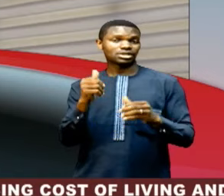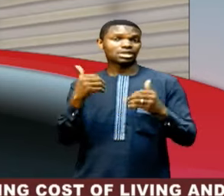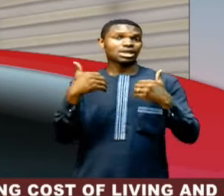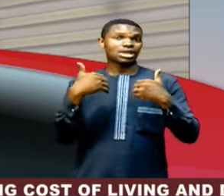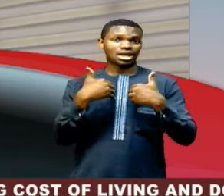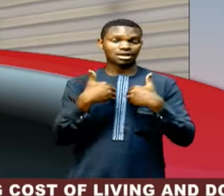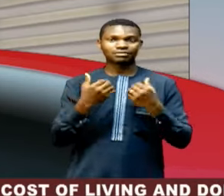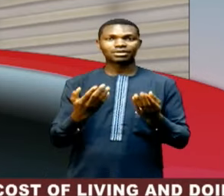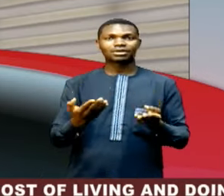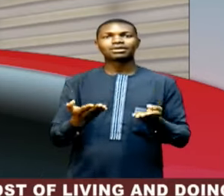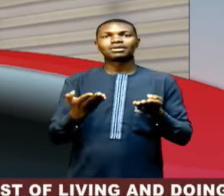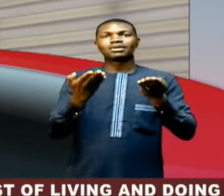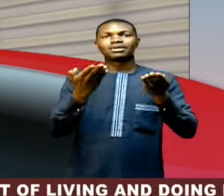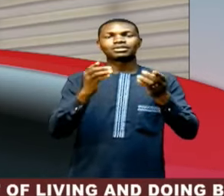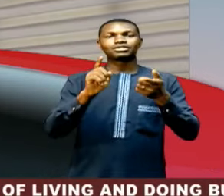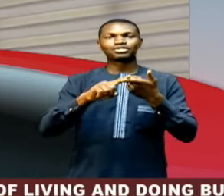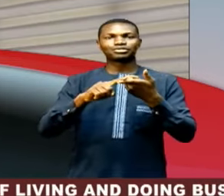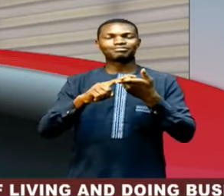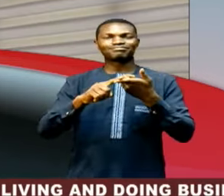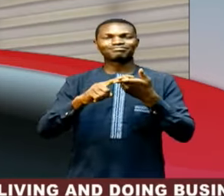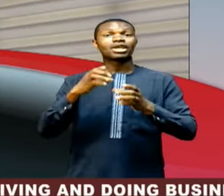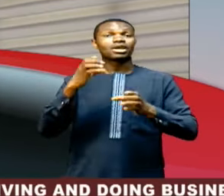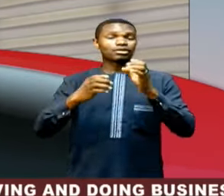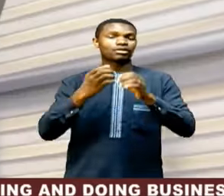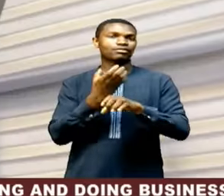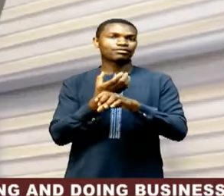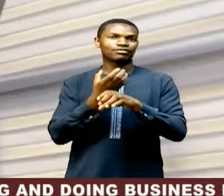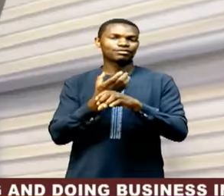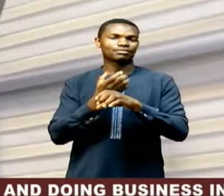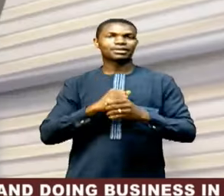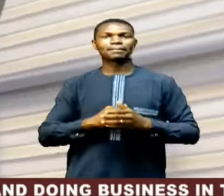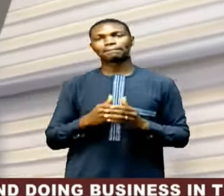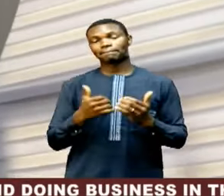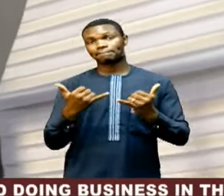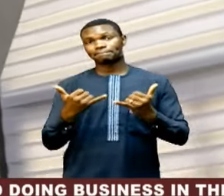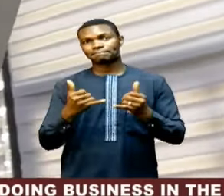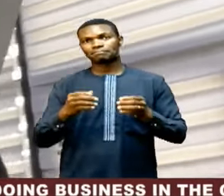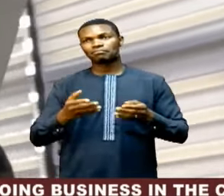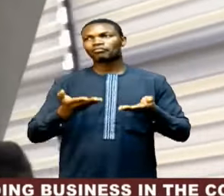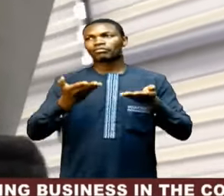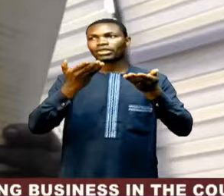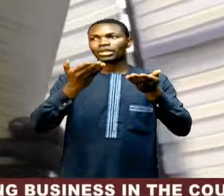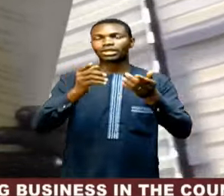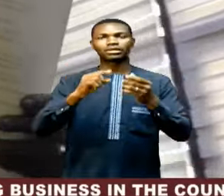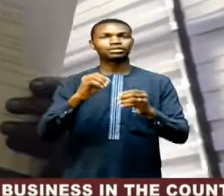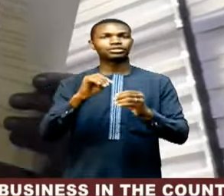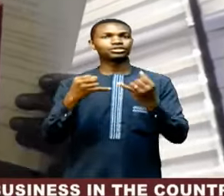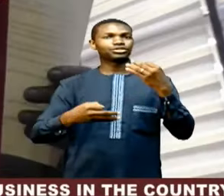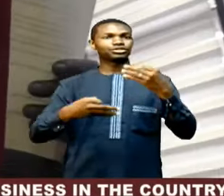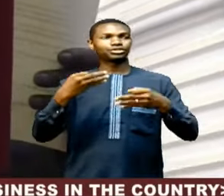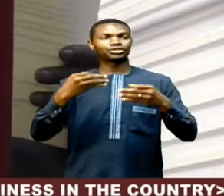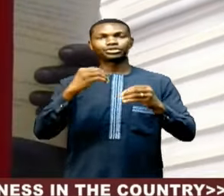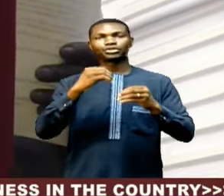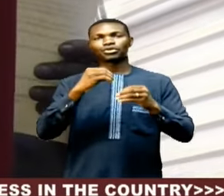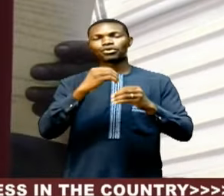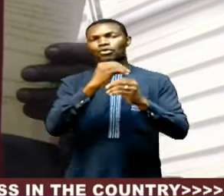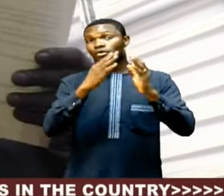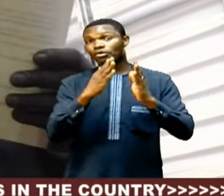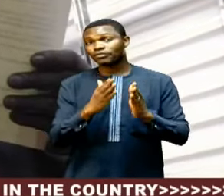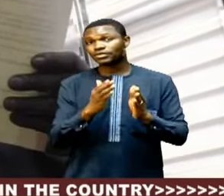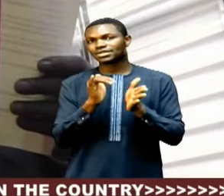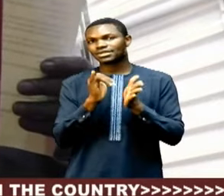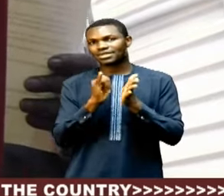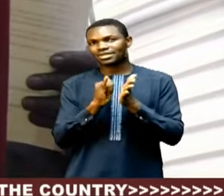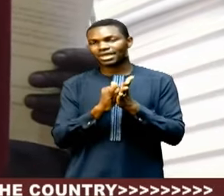elevated to the Court of Appeals bench. The elevation of the Judicial Officer to the Intermediate Court followed the